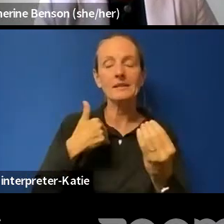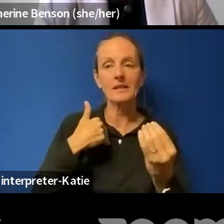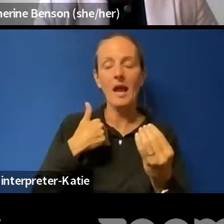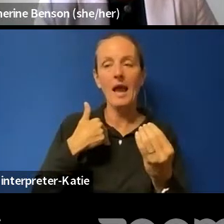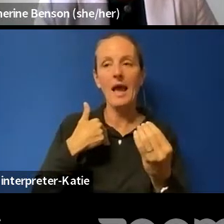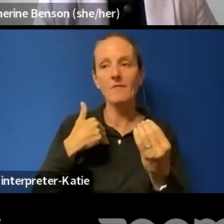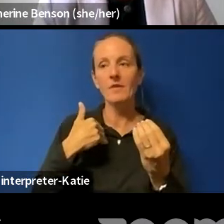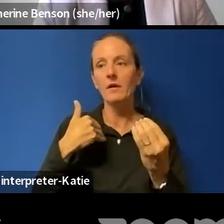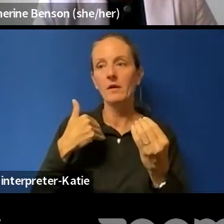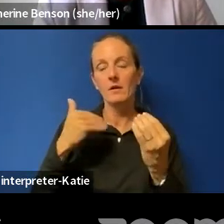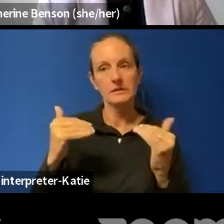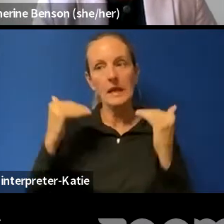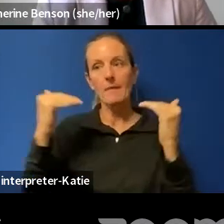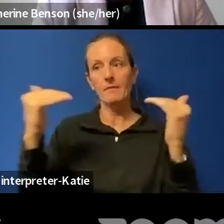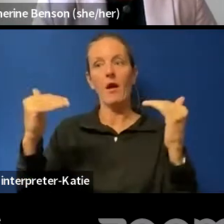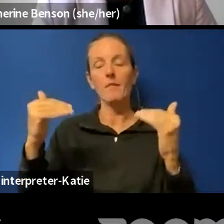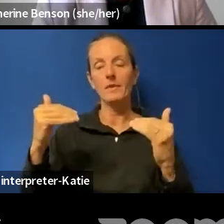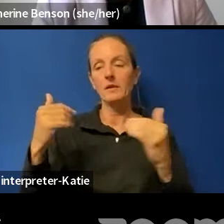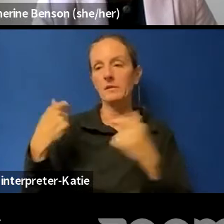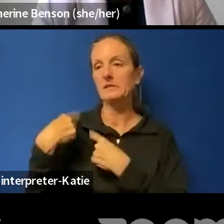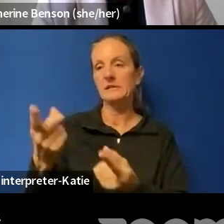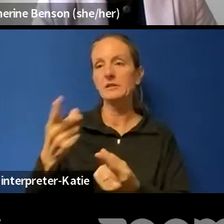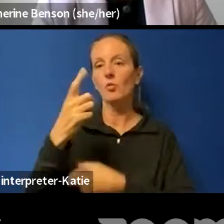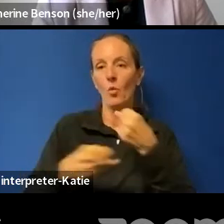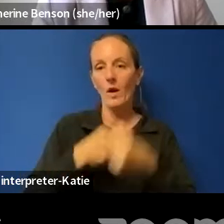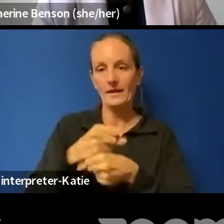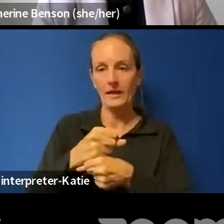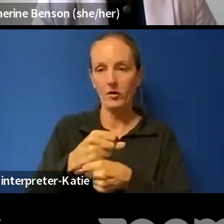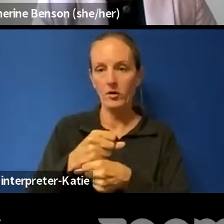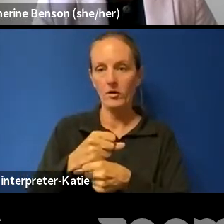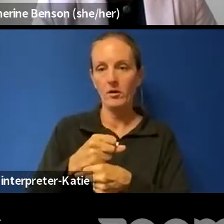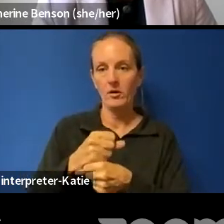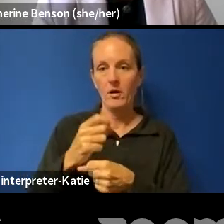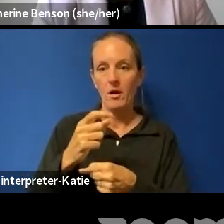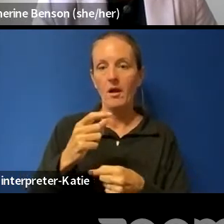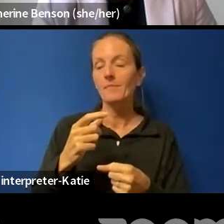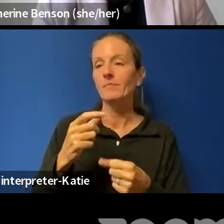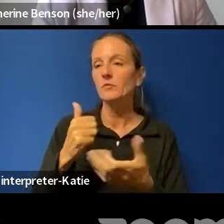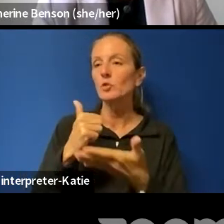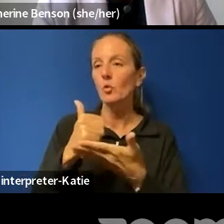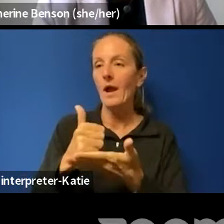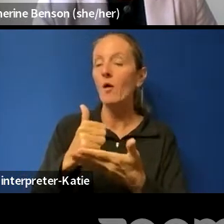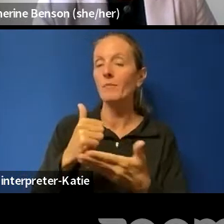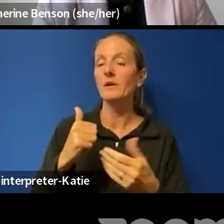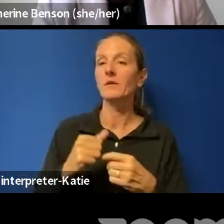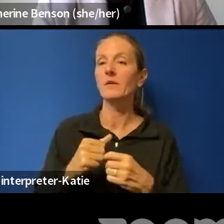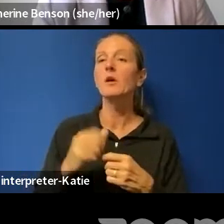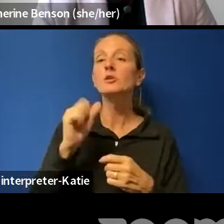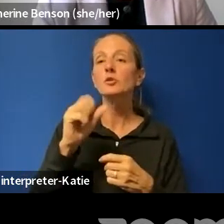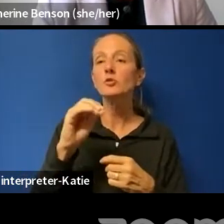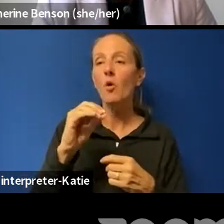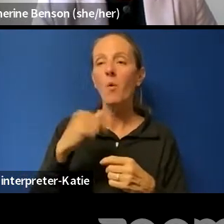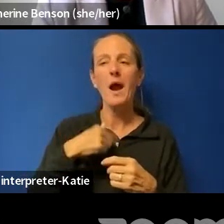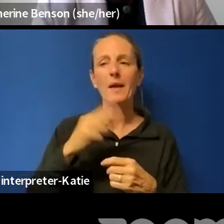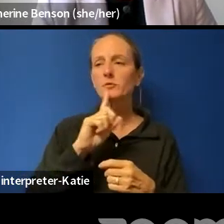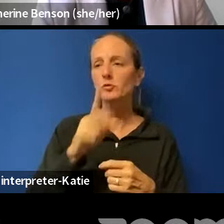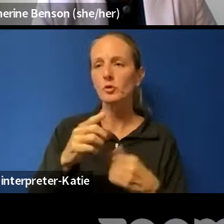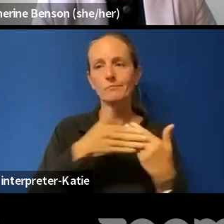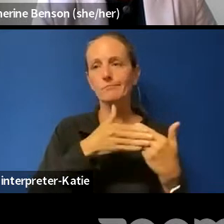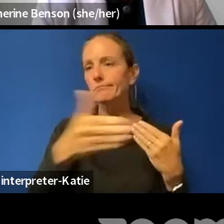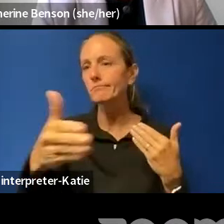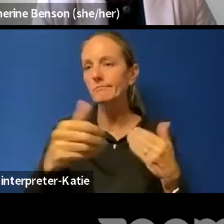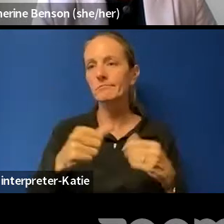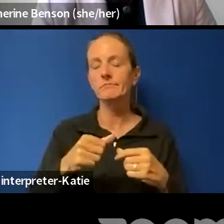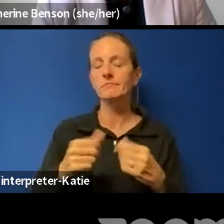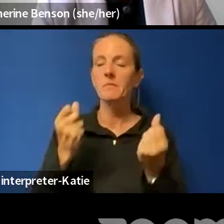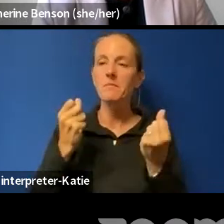to be available for obviously the Griffin's Nest when we've needed them. Uh, and I'm, you know, I'm sure going forward, uh, uh, uh, lots of